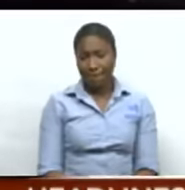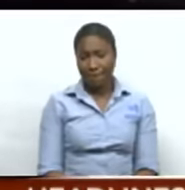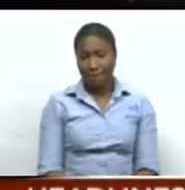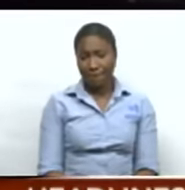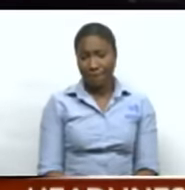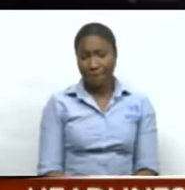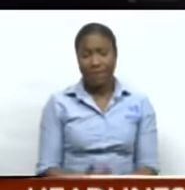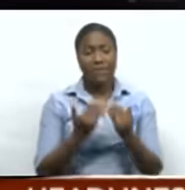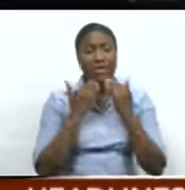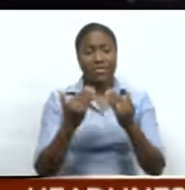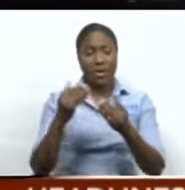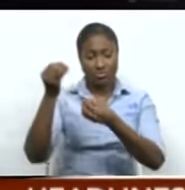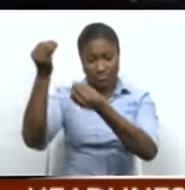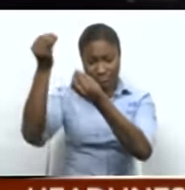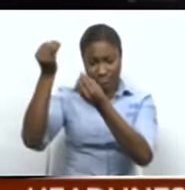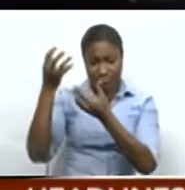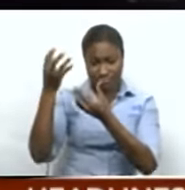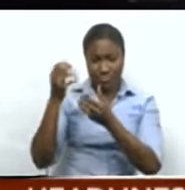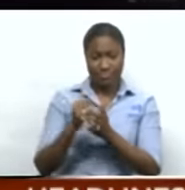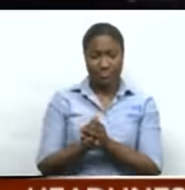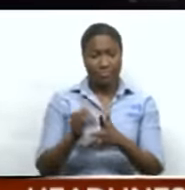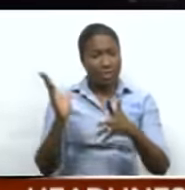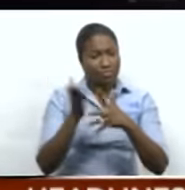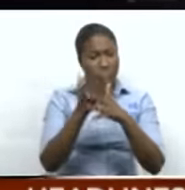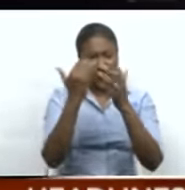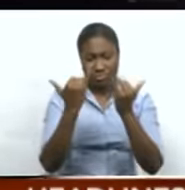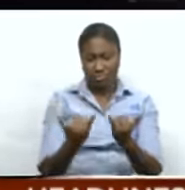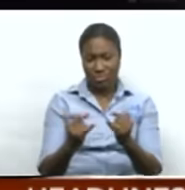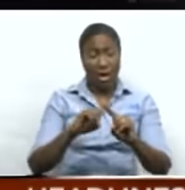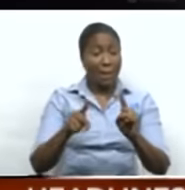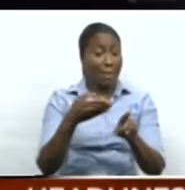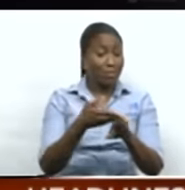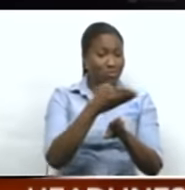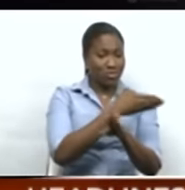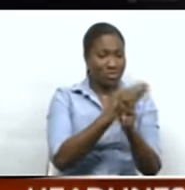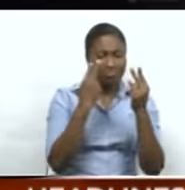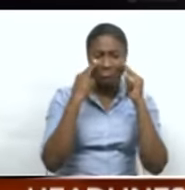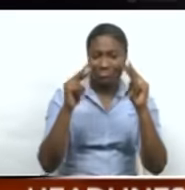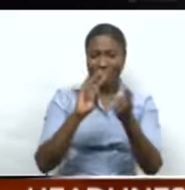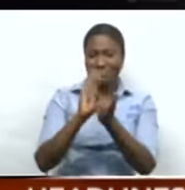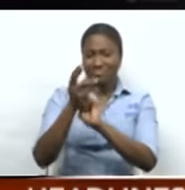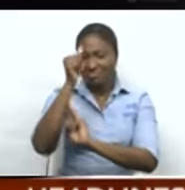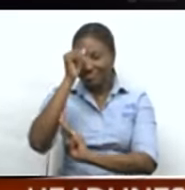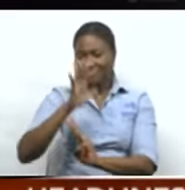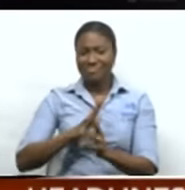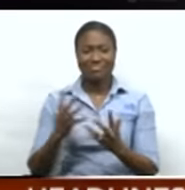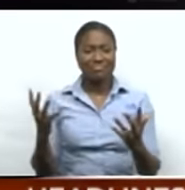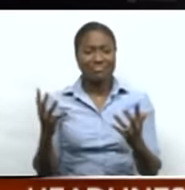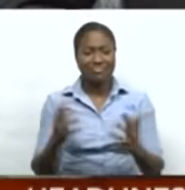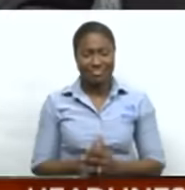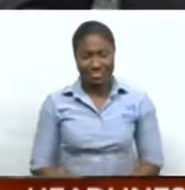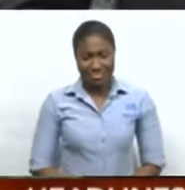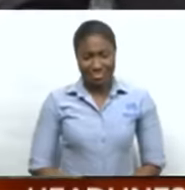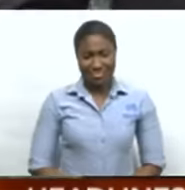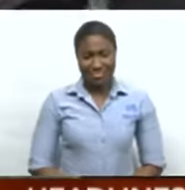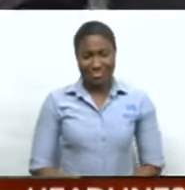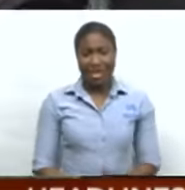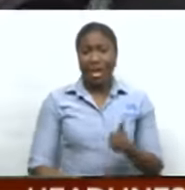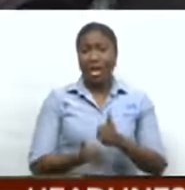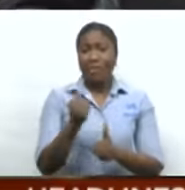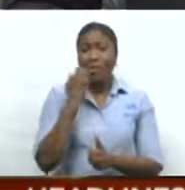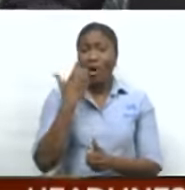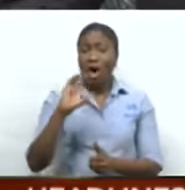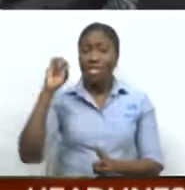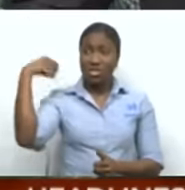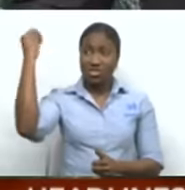Thanks a lot for that story there, Radhika. OK, we're going to take a break now. But before we do, let's check in with Kaleen Hussade, who has tonight's weather. Mostly hot and